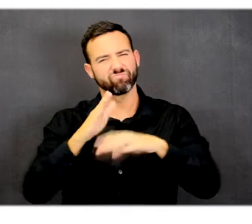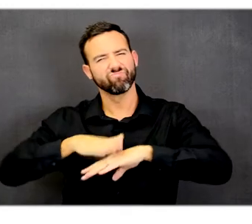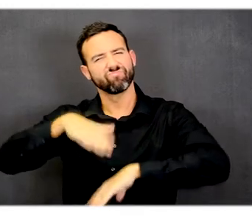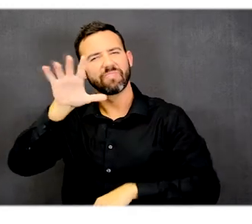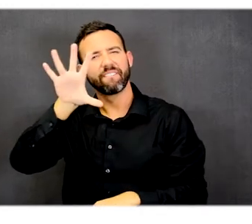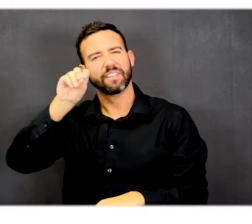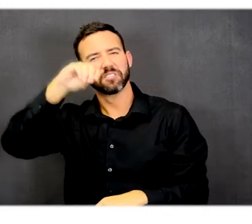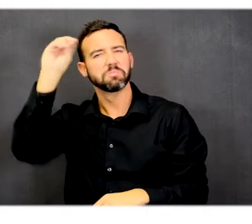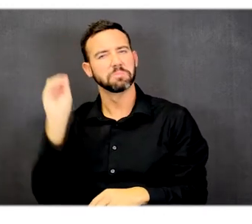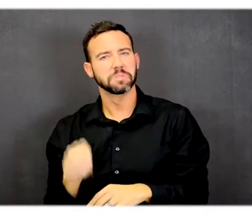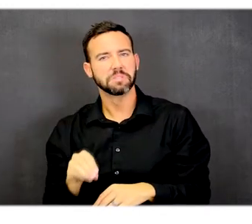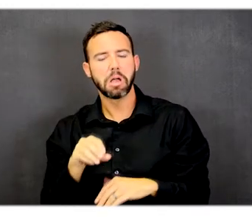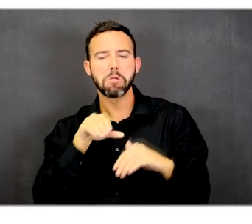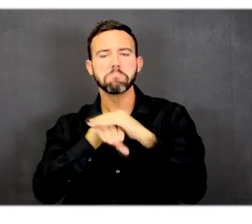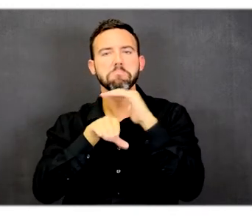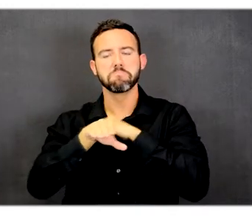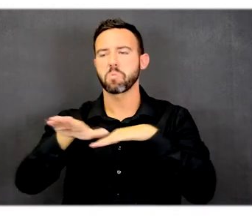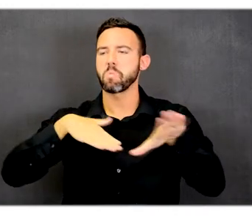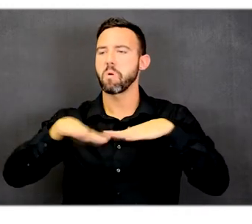pedestrian path system.